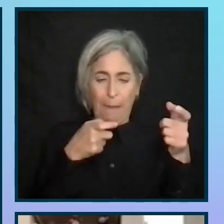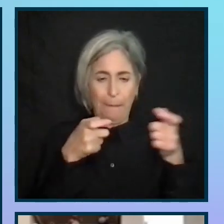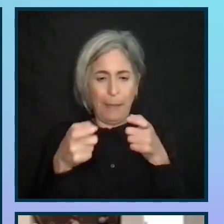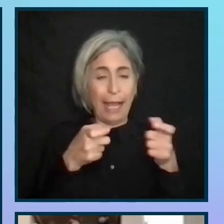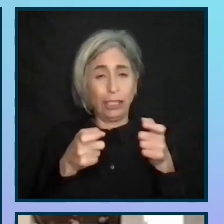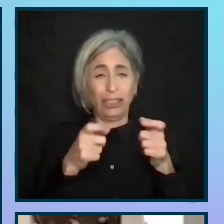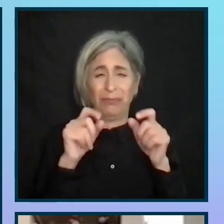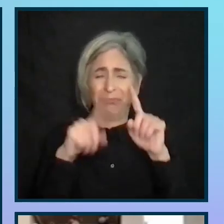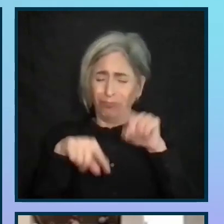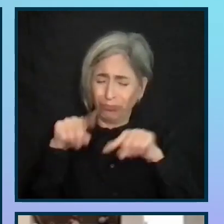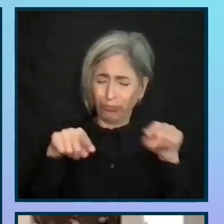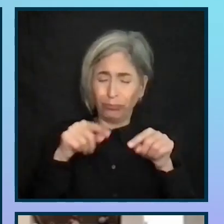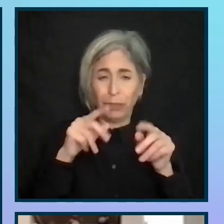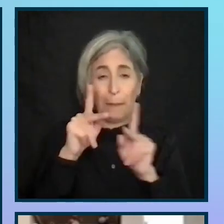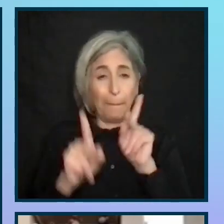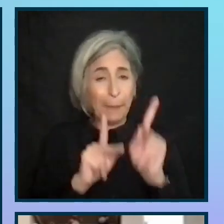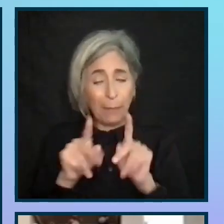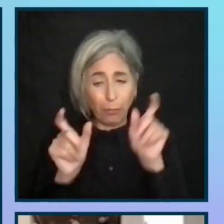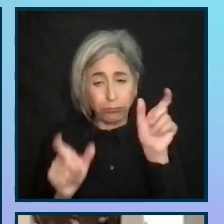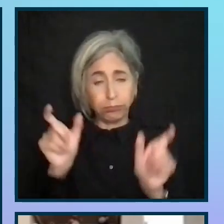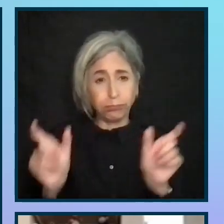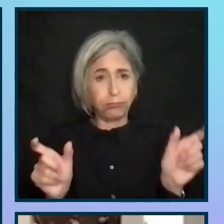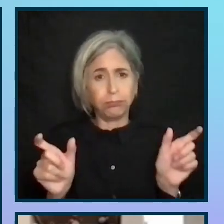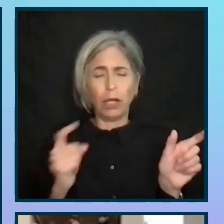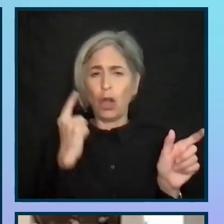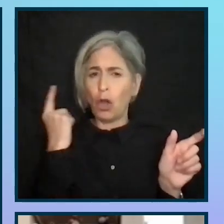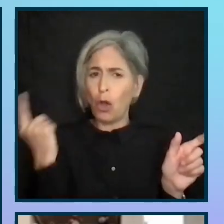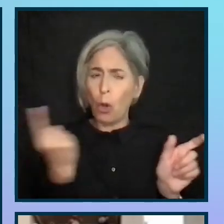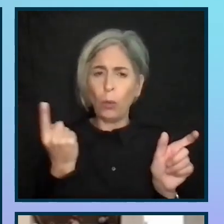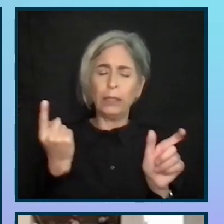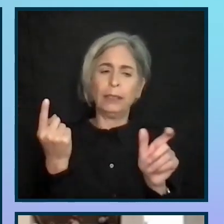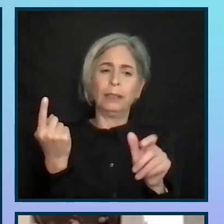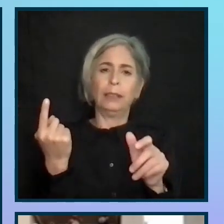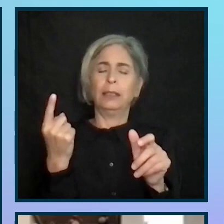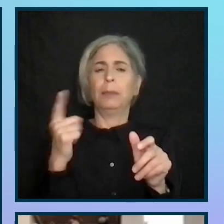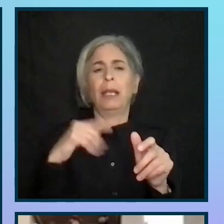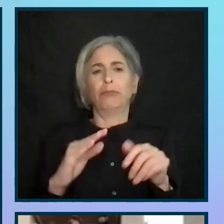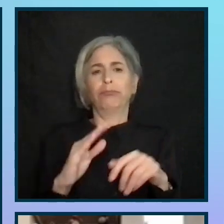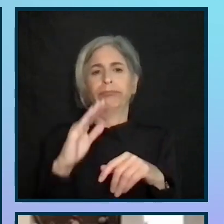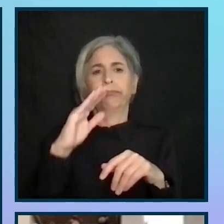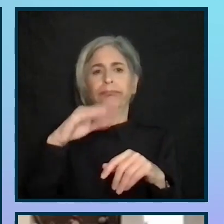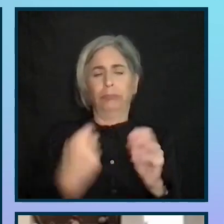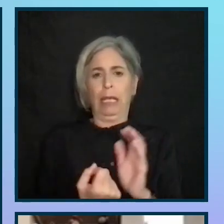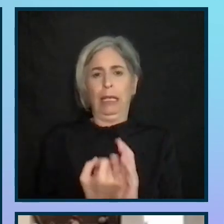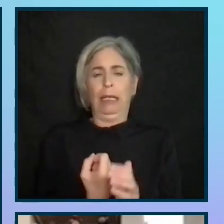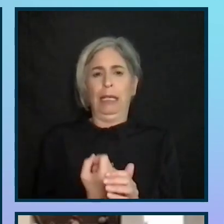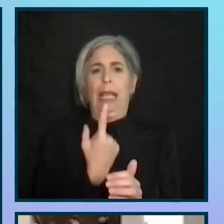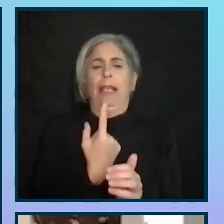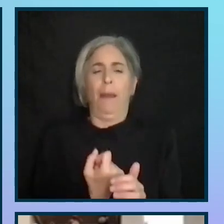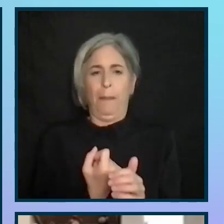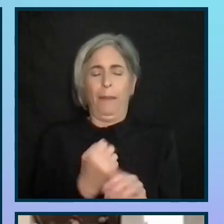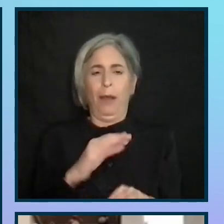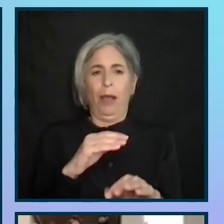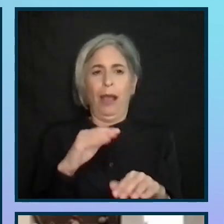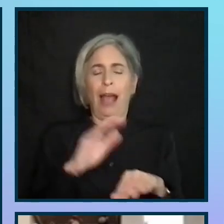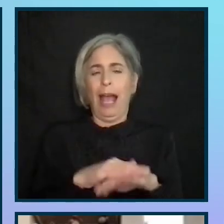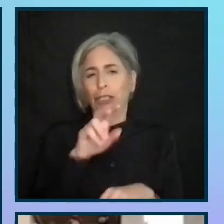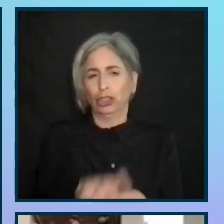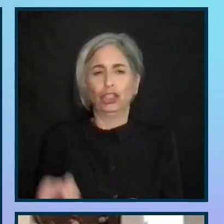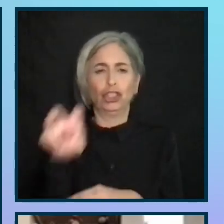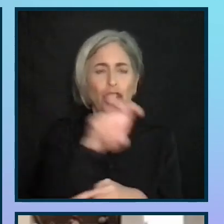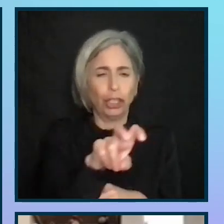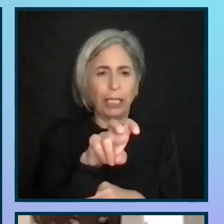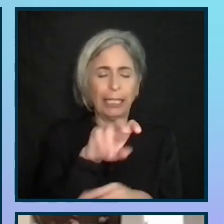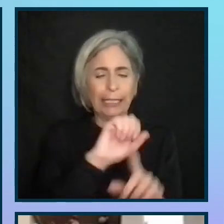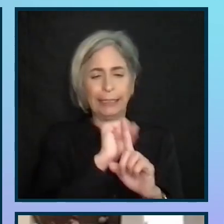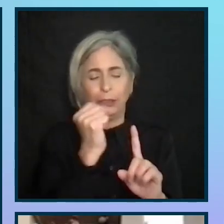lot of different people. There will always be the same road bumps in the road, the same situations that you have to